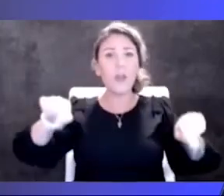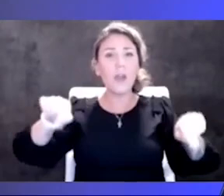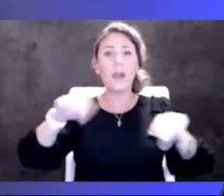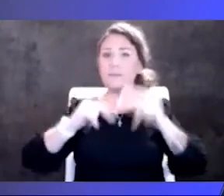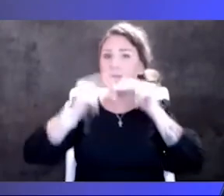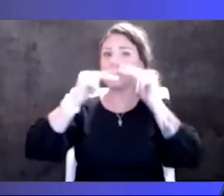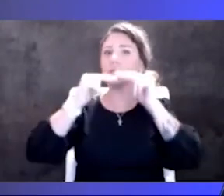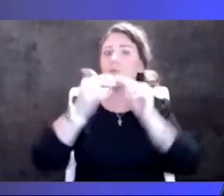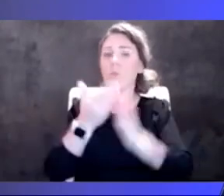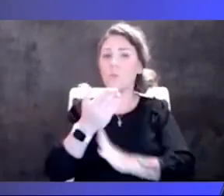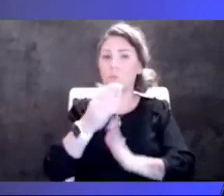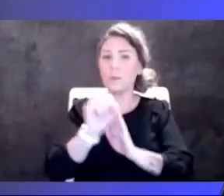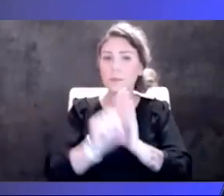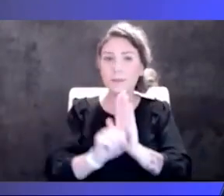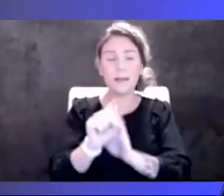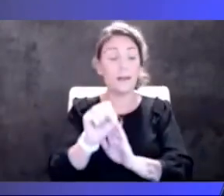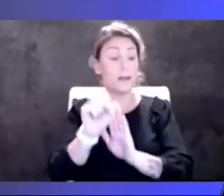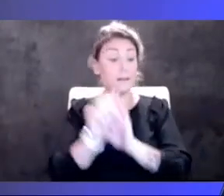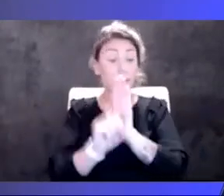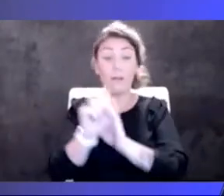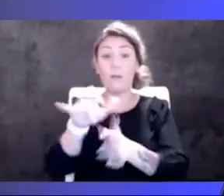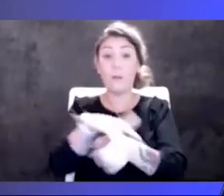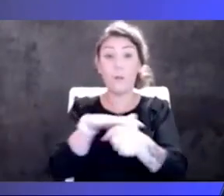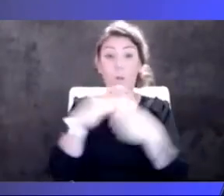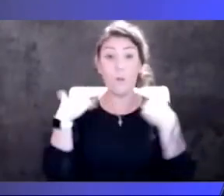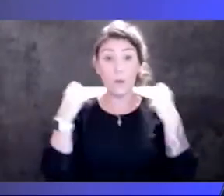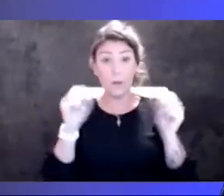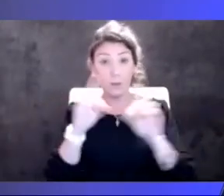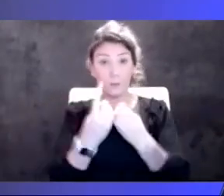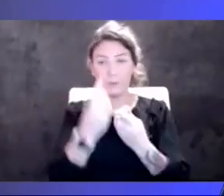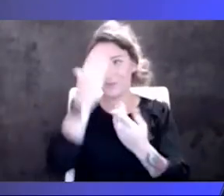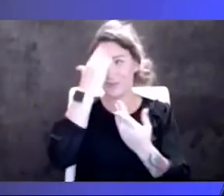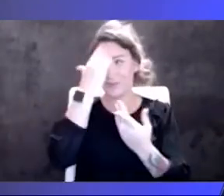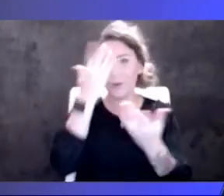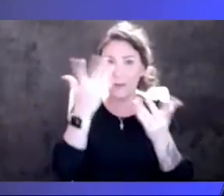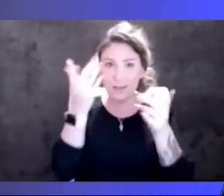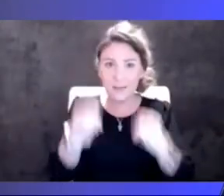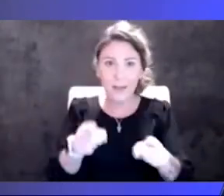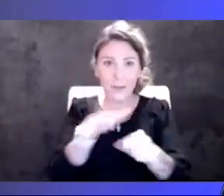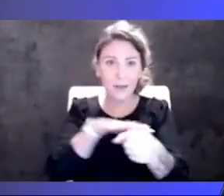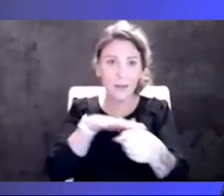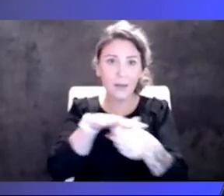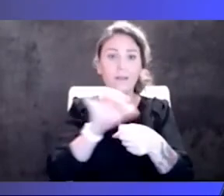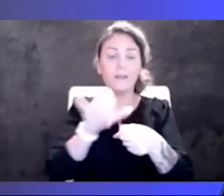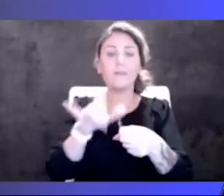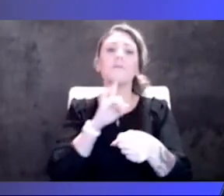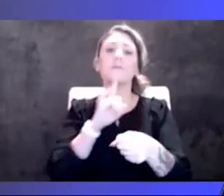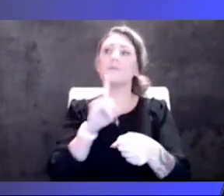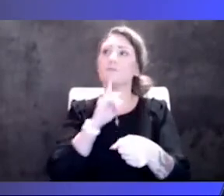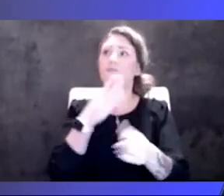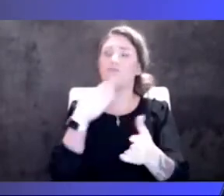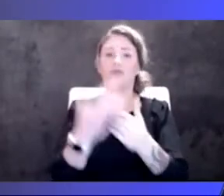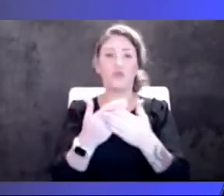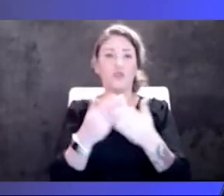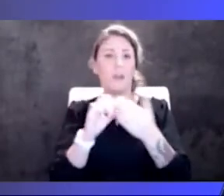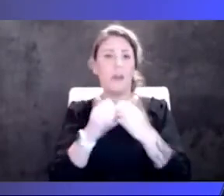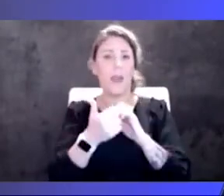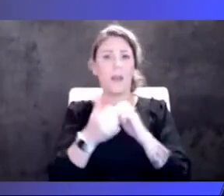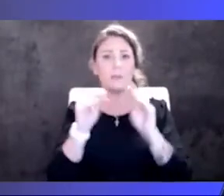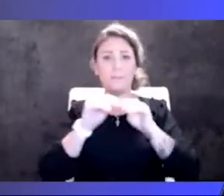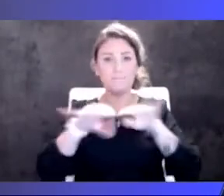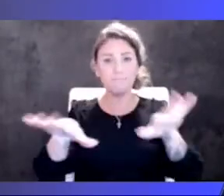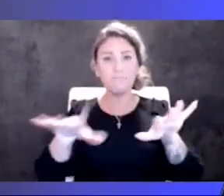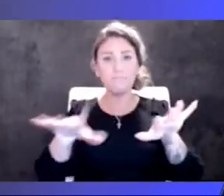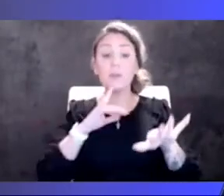and local health departments know what's going on in their area. And that's been a really good way for us to get it out. Good. The good